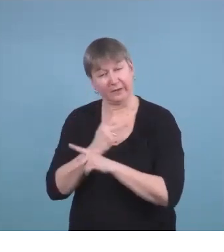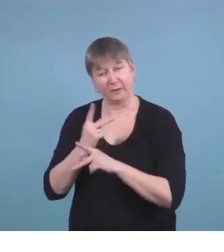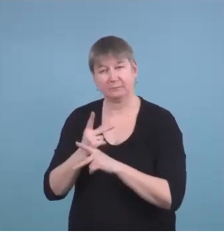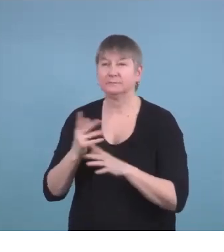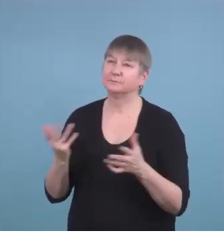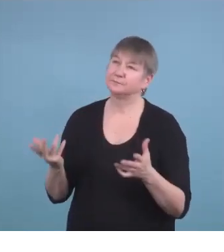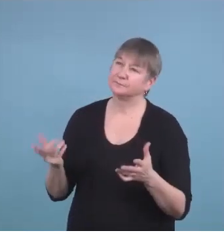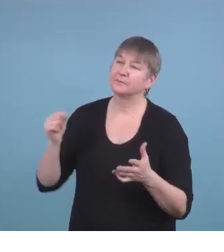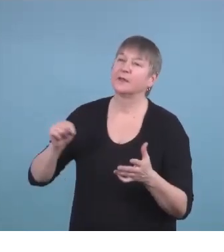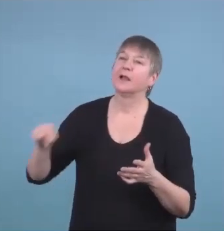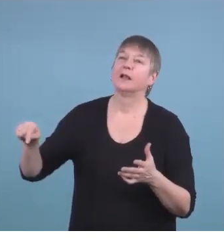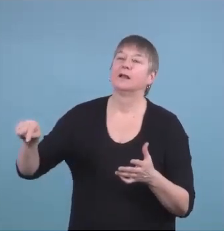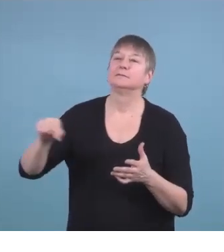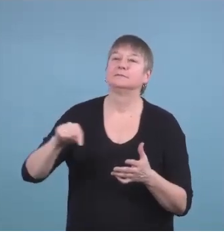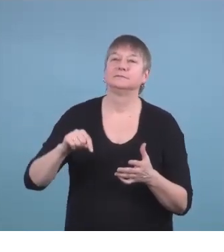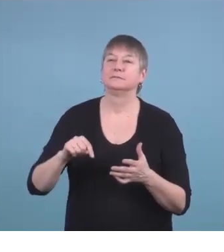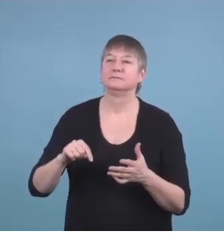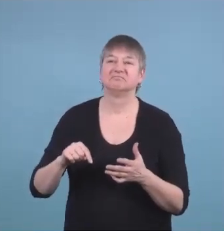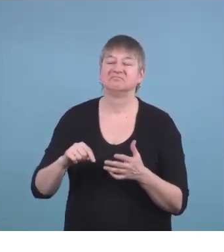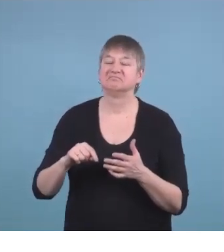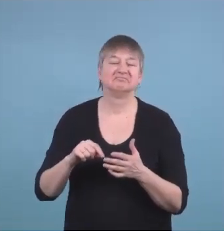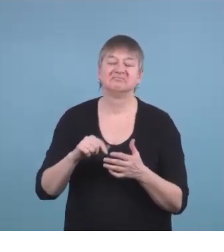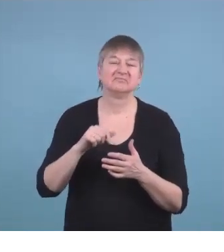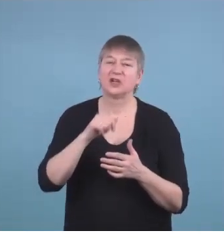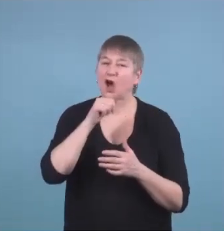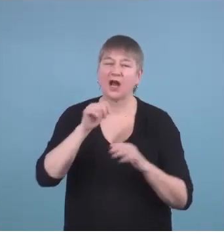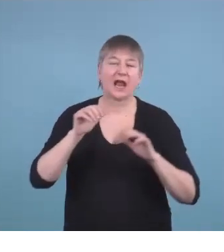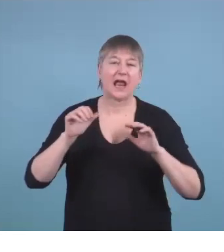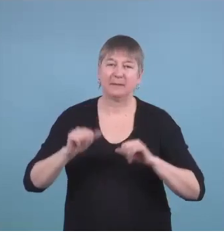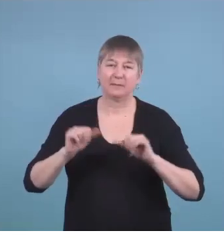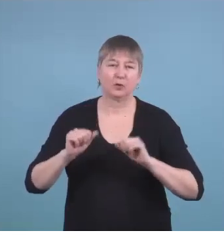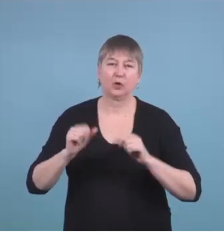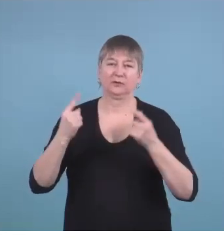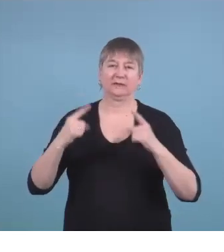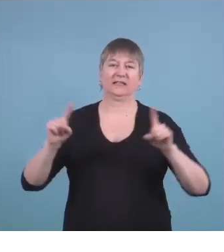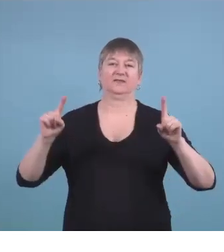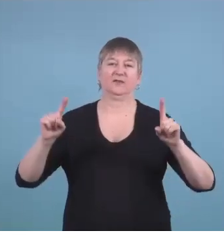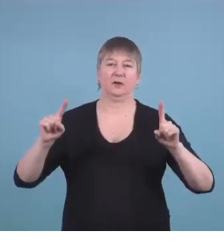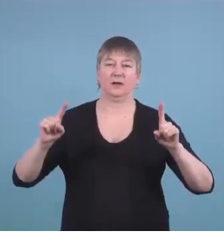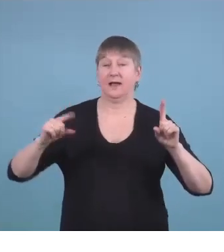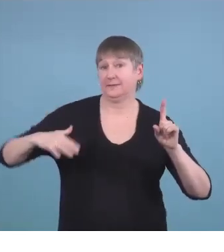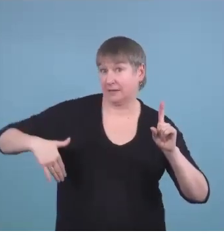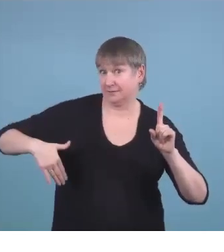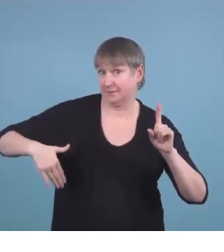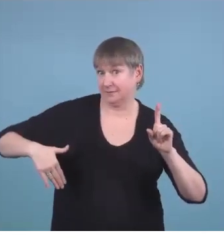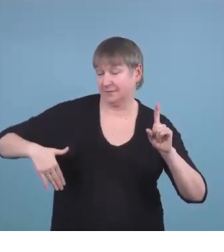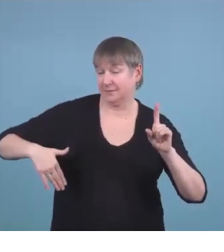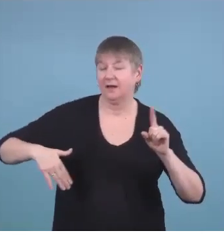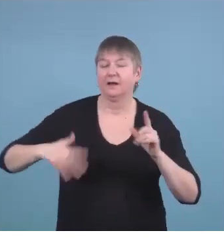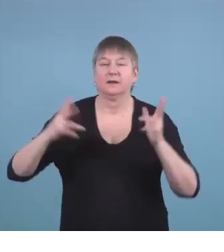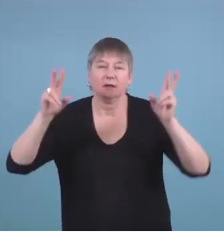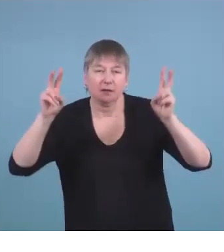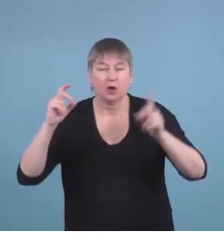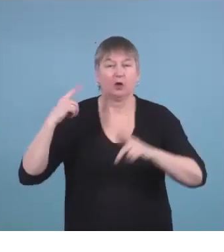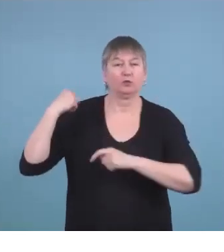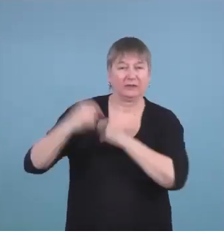are not able to be successful yet in traditional high school